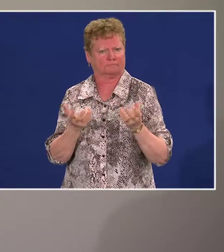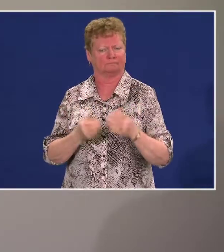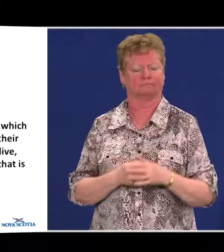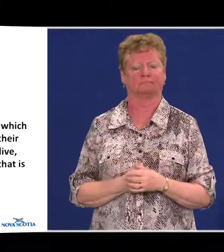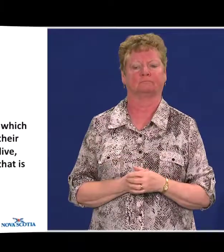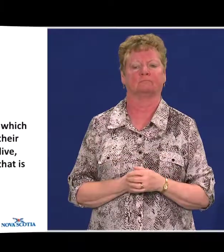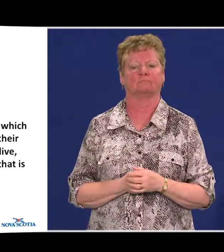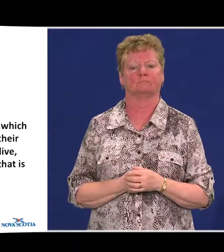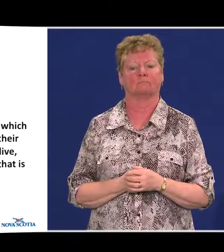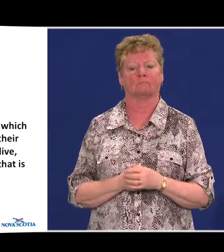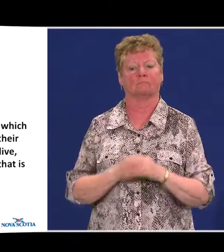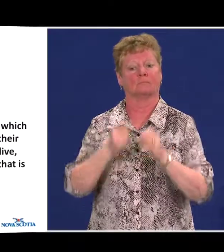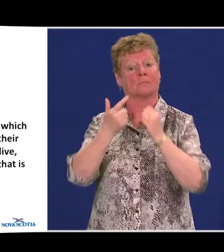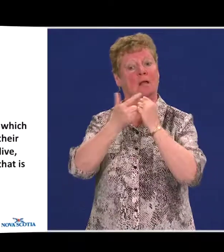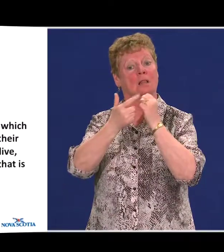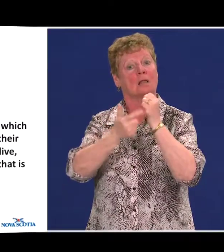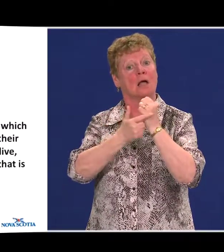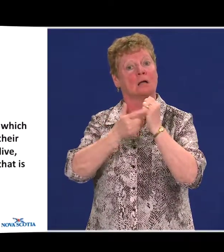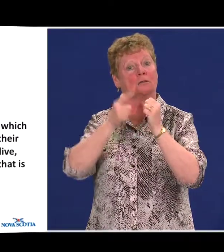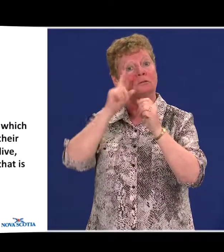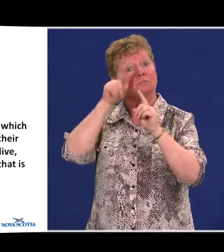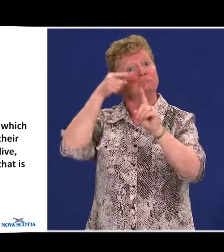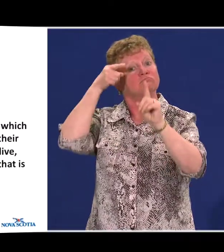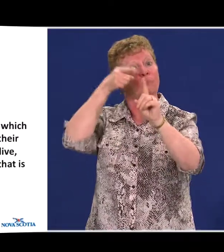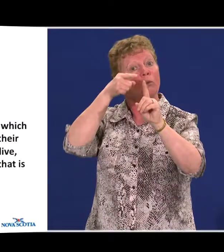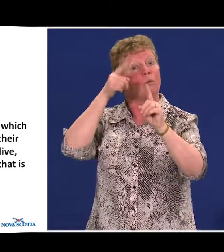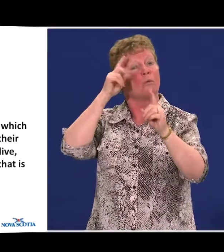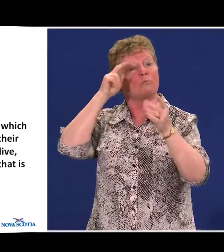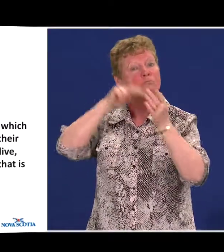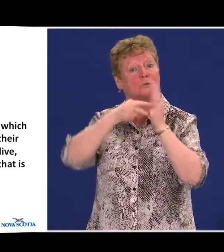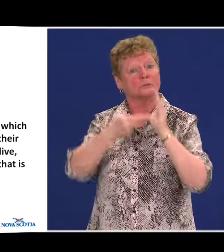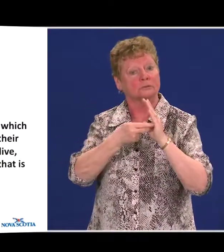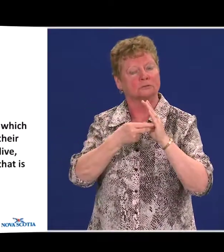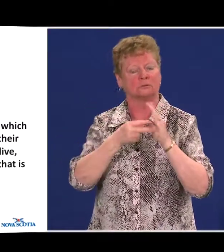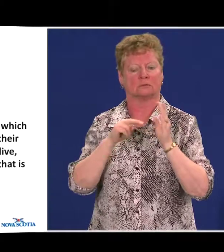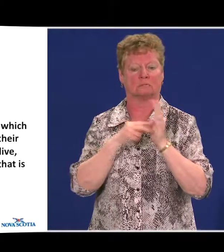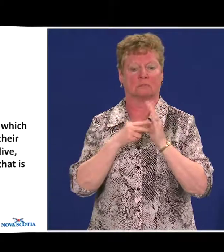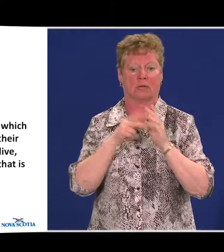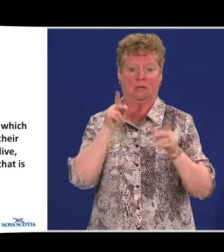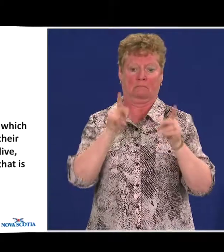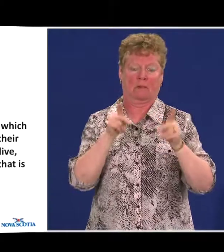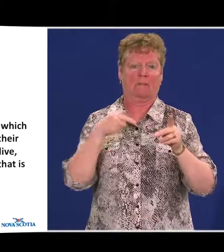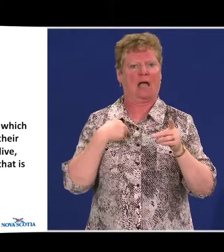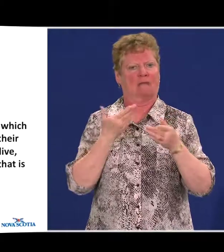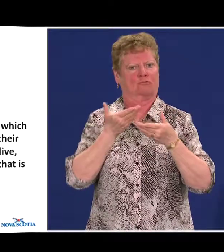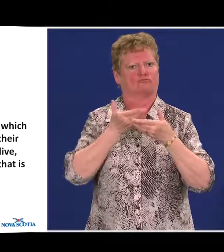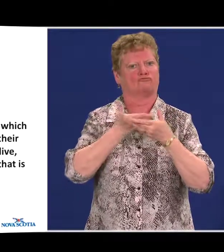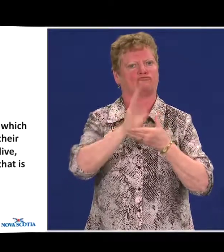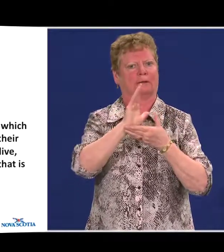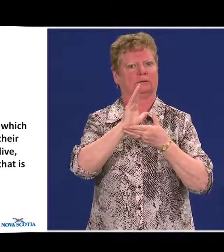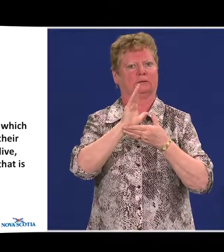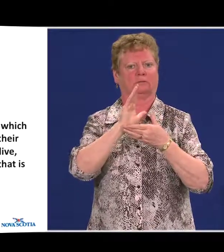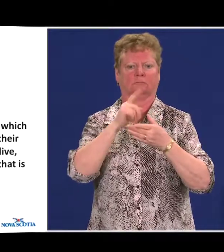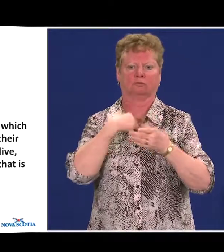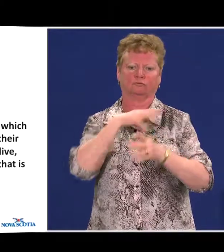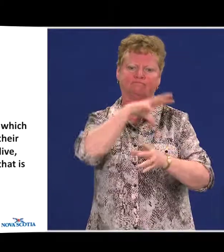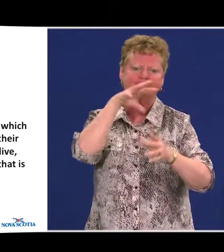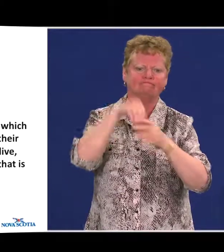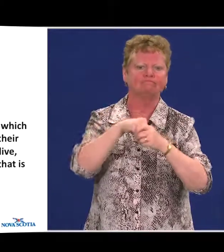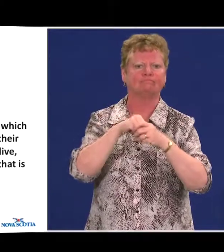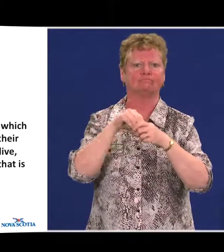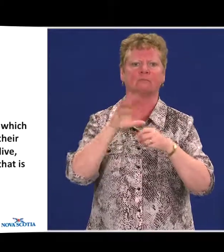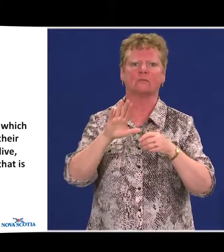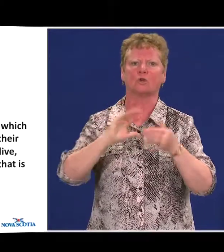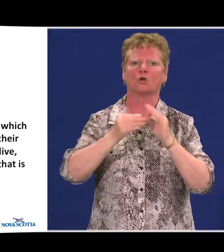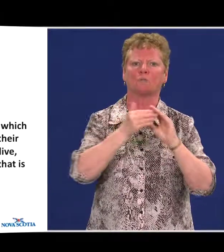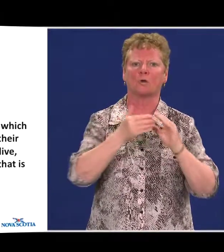The purpose of the legislation should be that everyone has the right to participate fully in their community and to feel